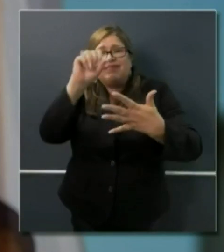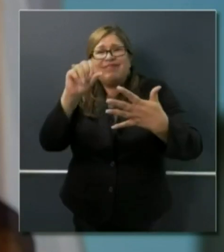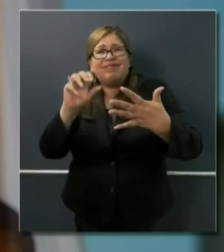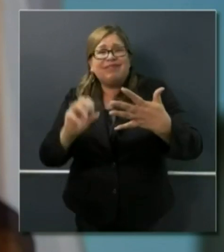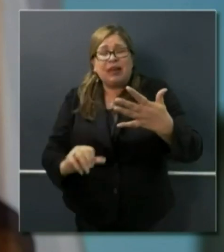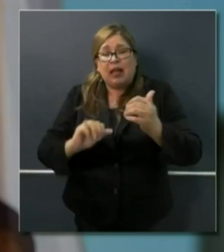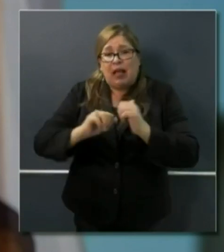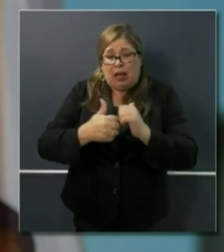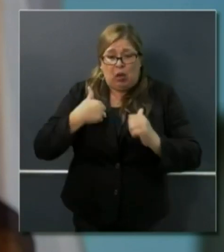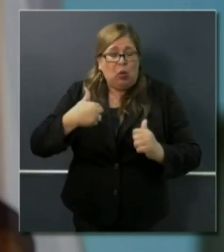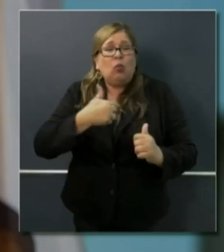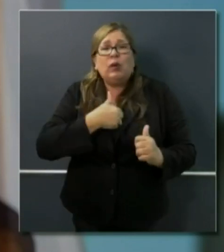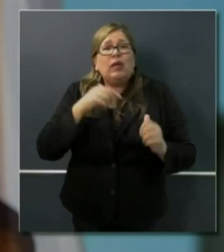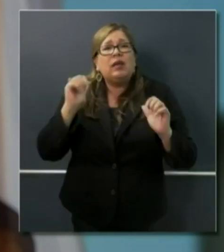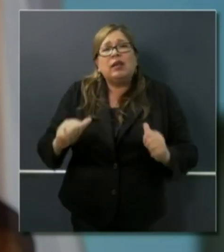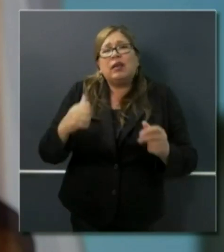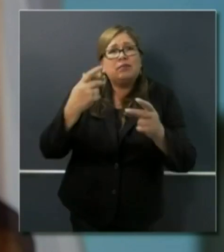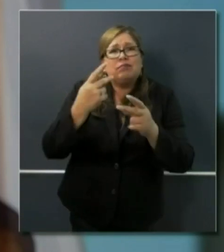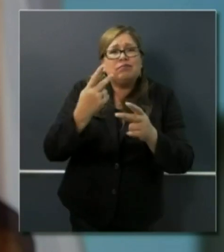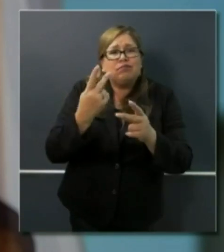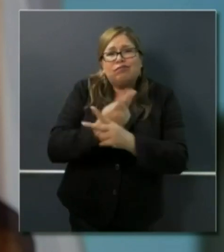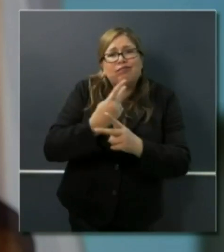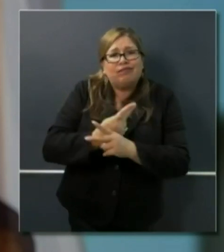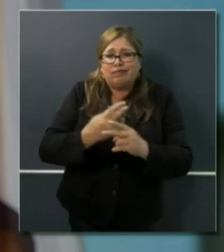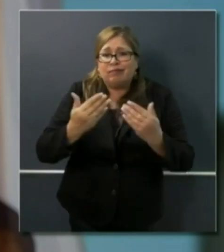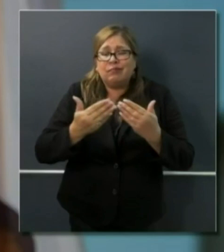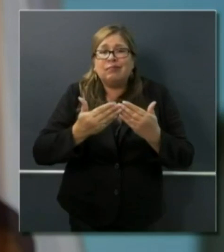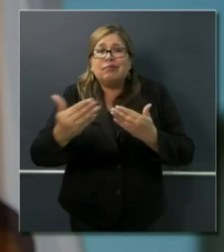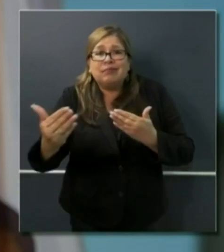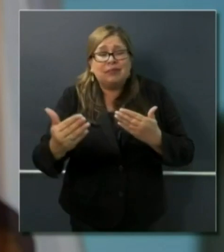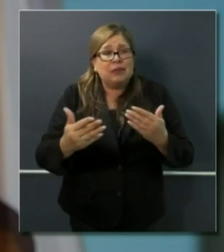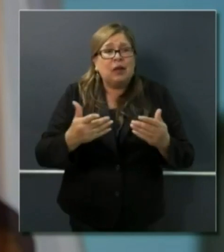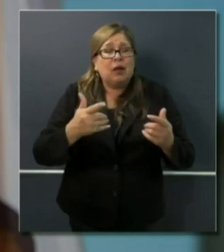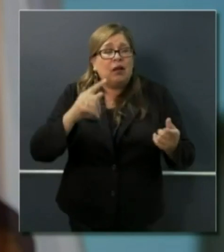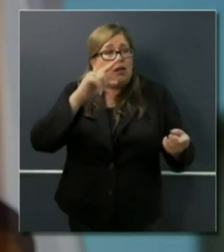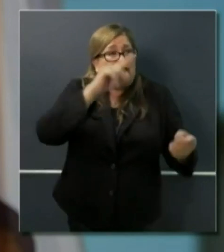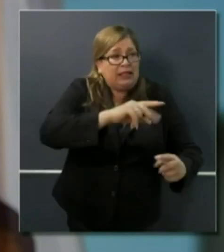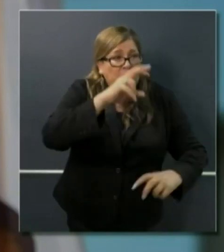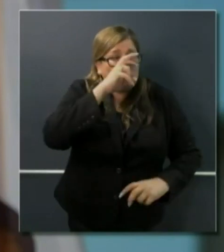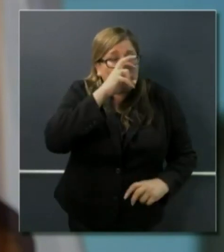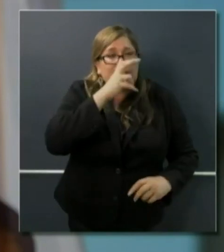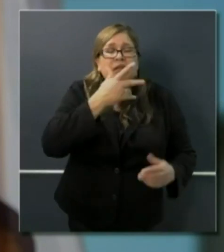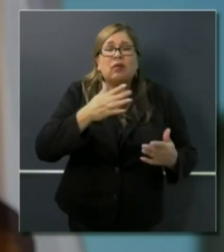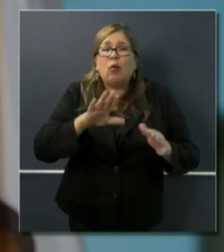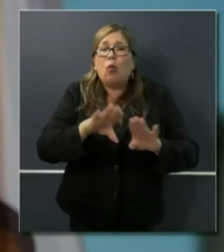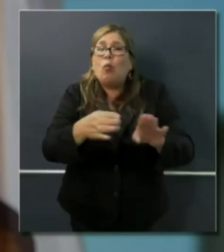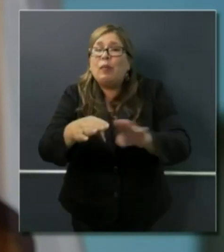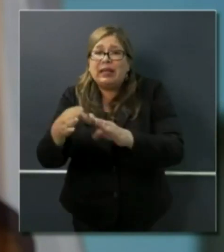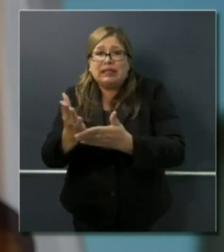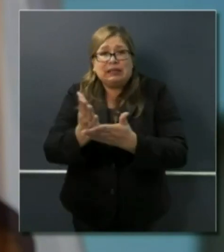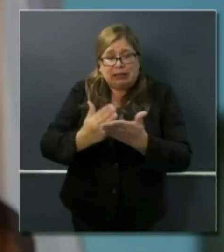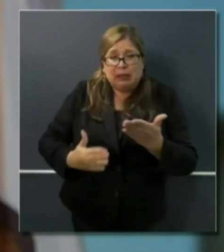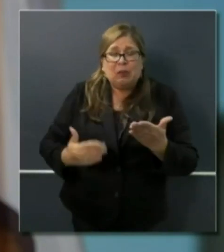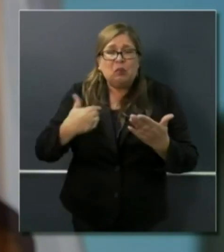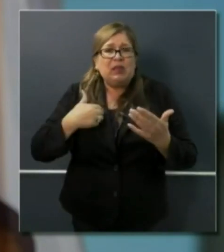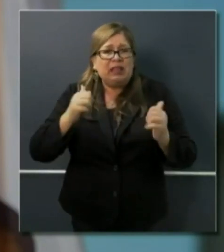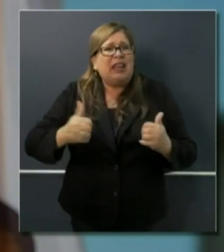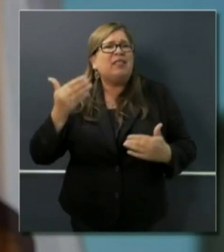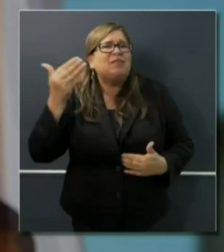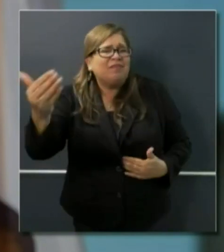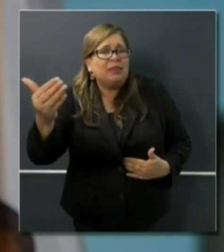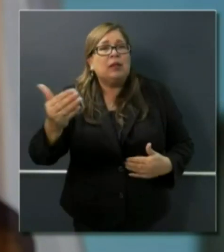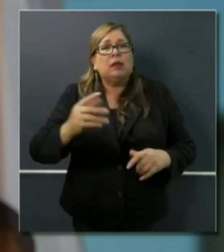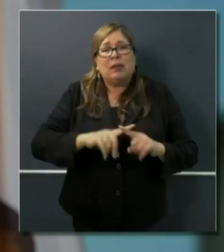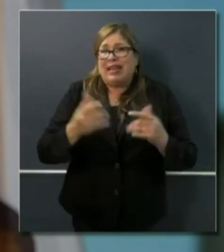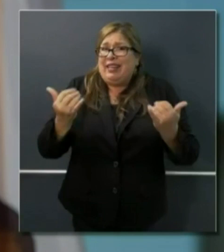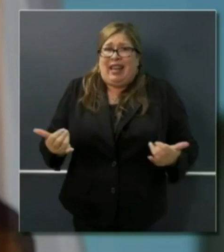the prospects reopening certain sectors of our economy. I want folks to know we need to maintain our vigilance and we